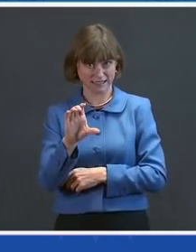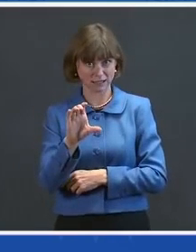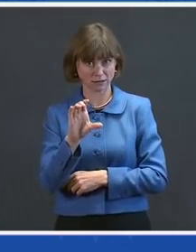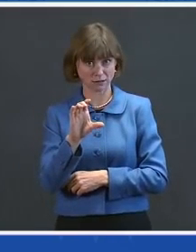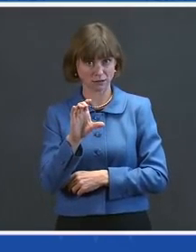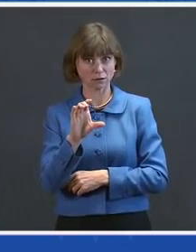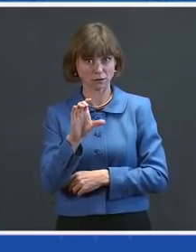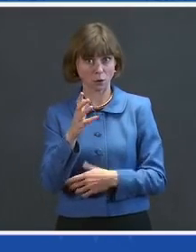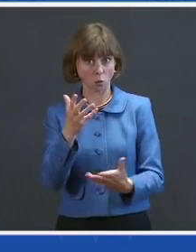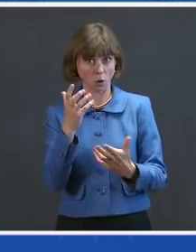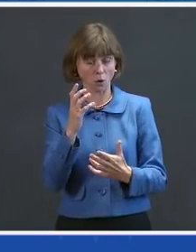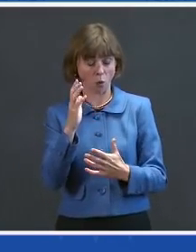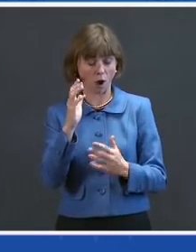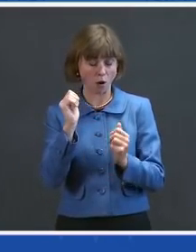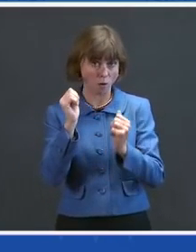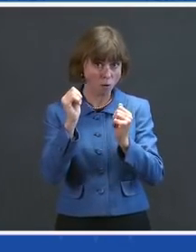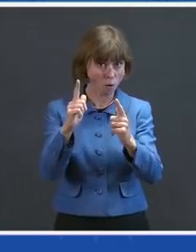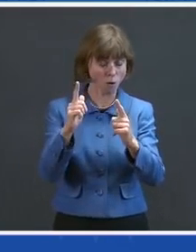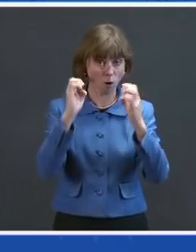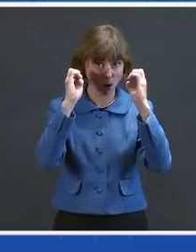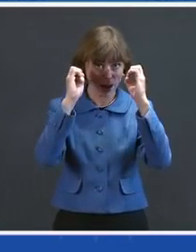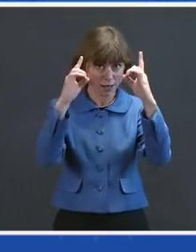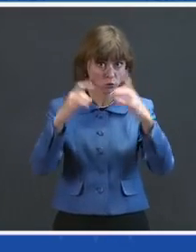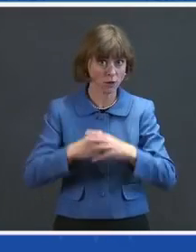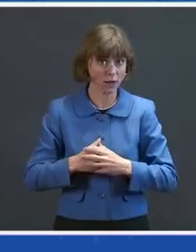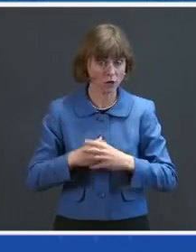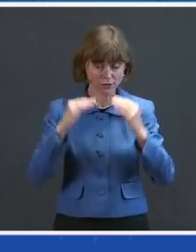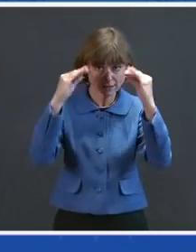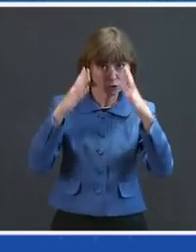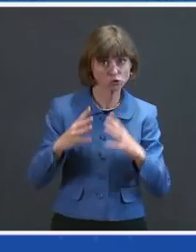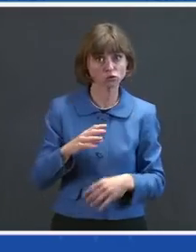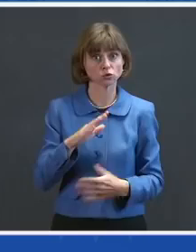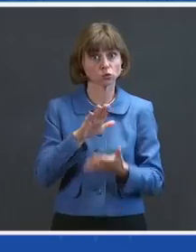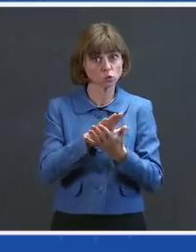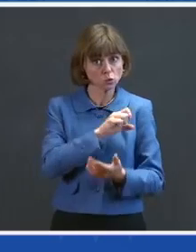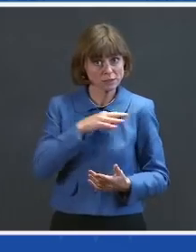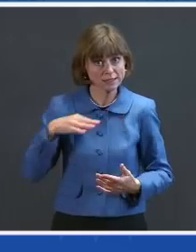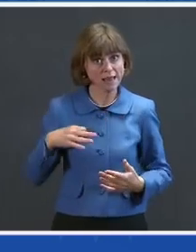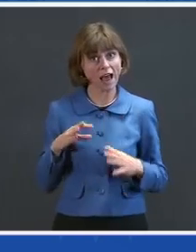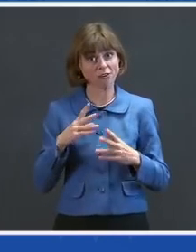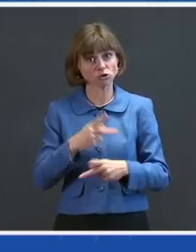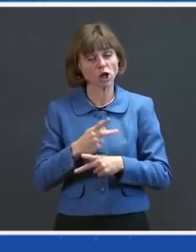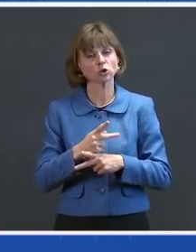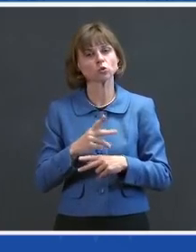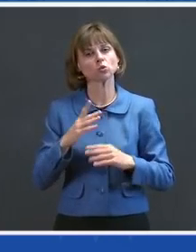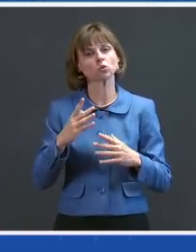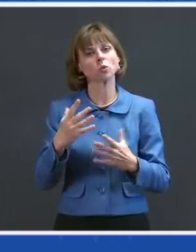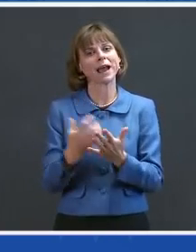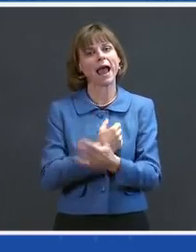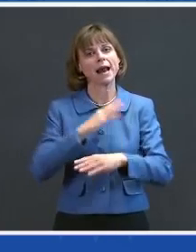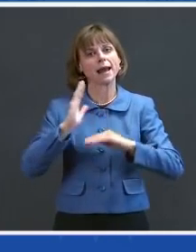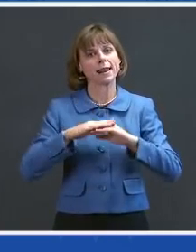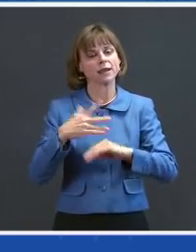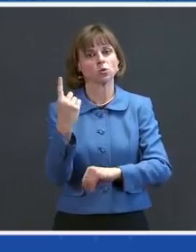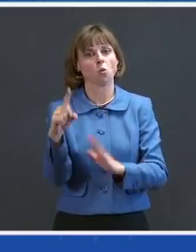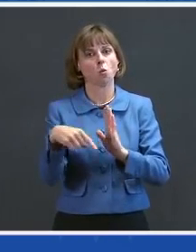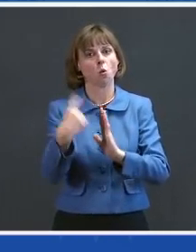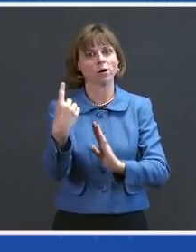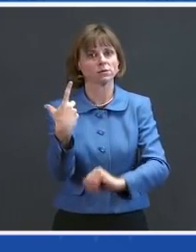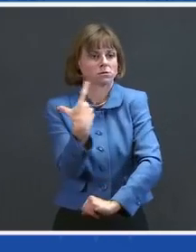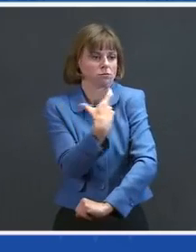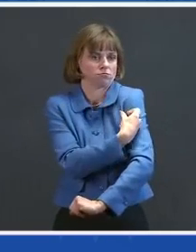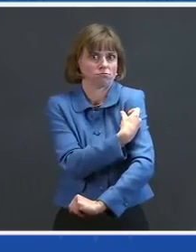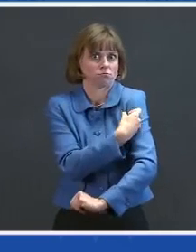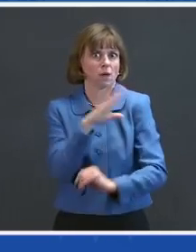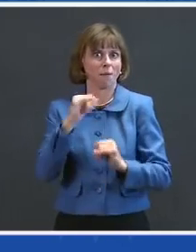every educator, school staff member, childcare worker to receive at least one shot by the end of the month of March.